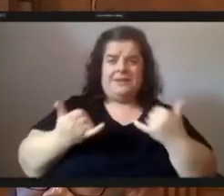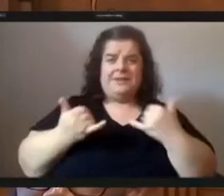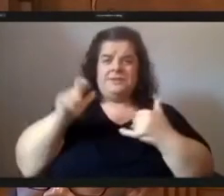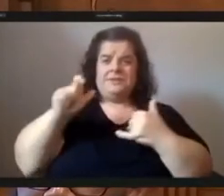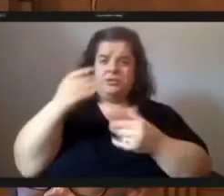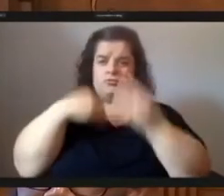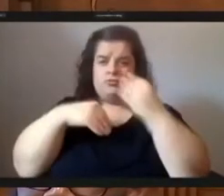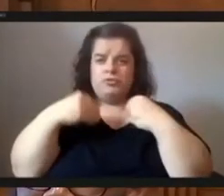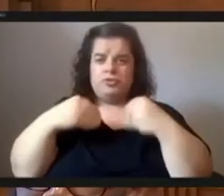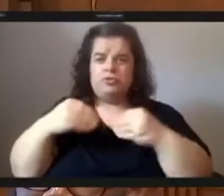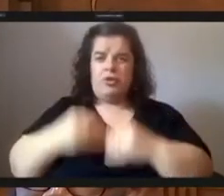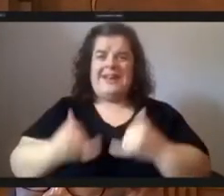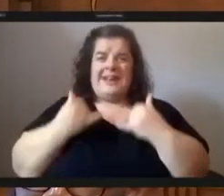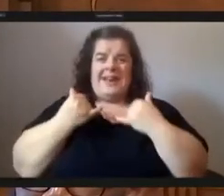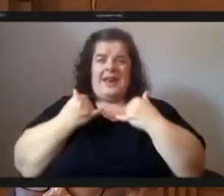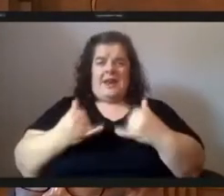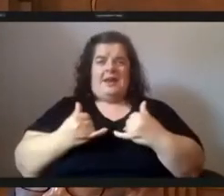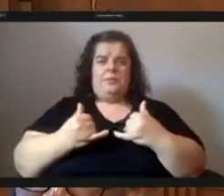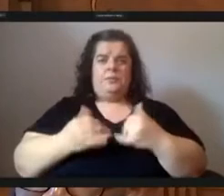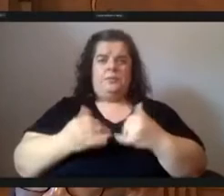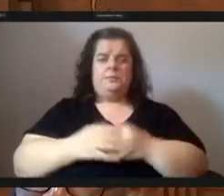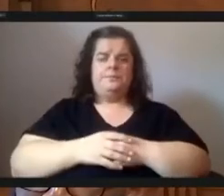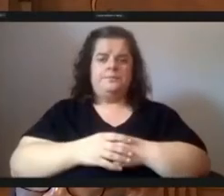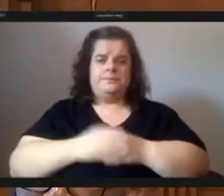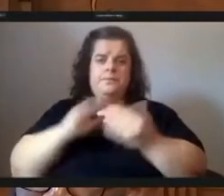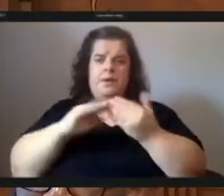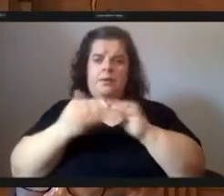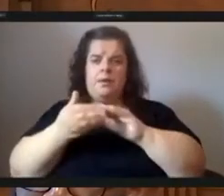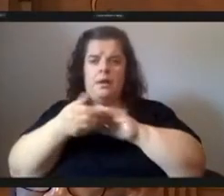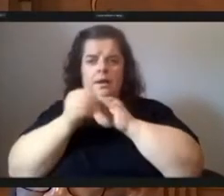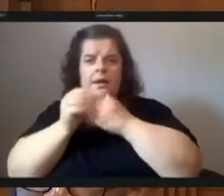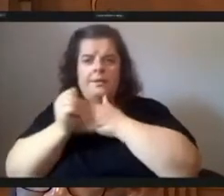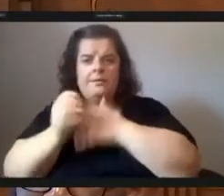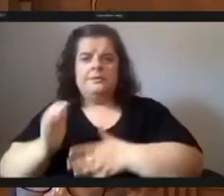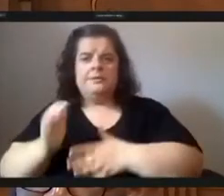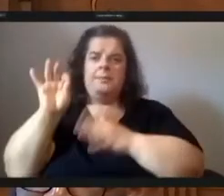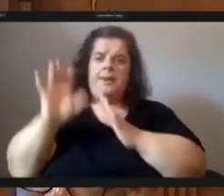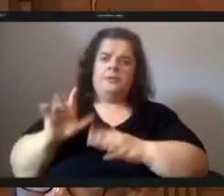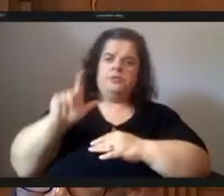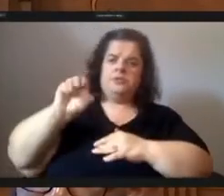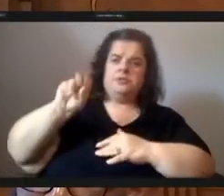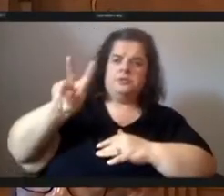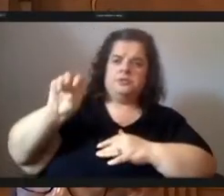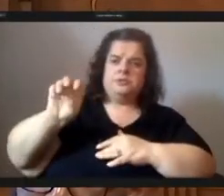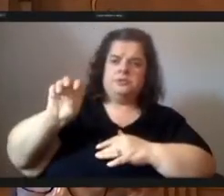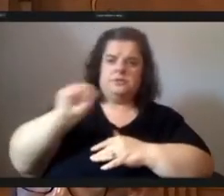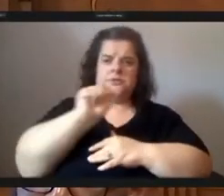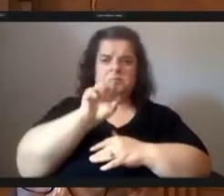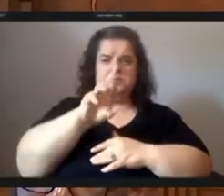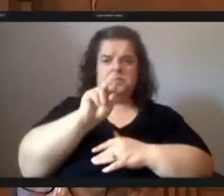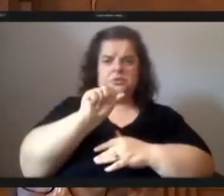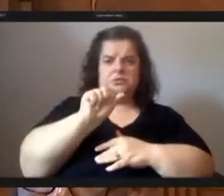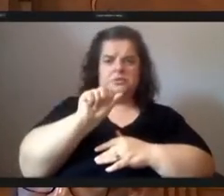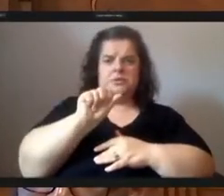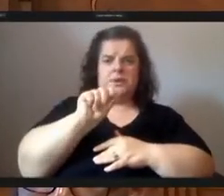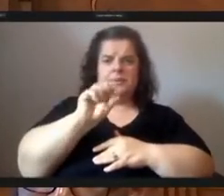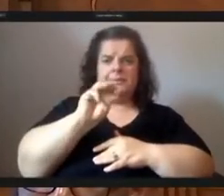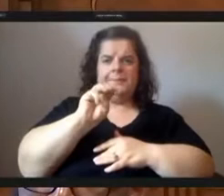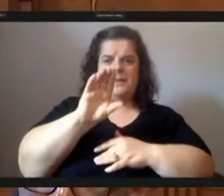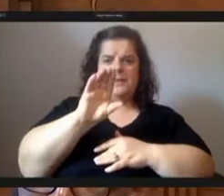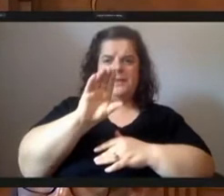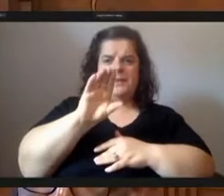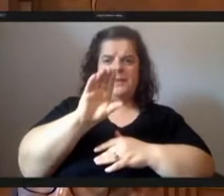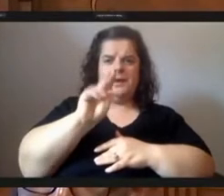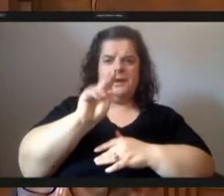so community leaders like pastor love and miss sandra cole mckamey decided to build it